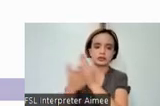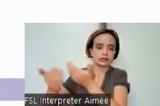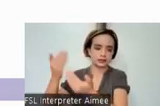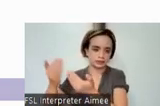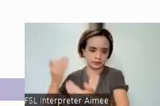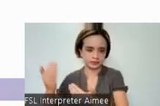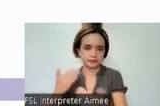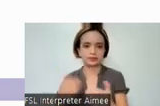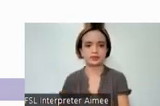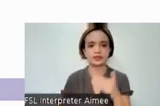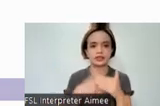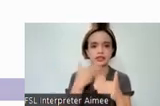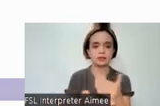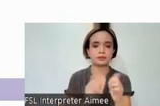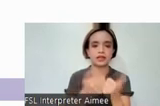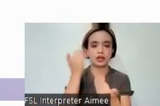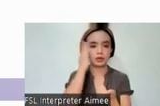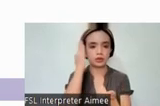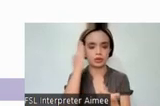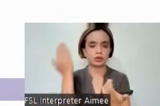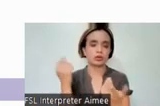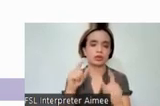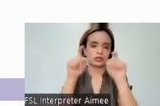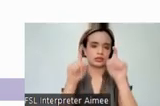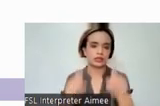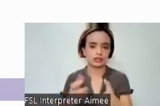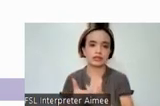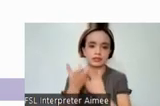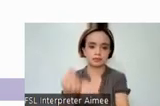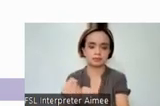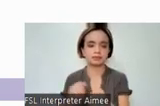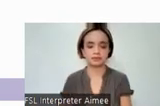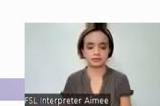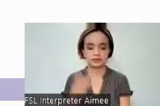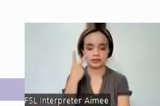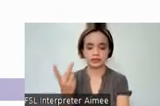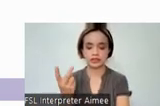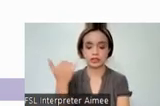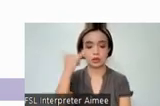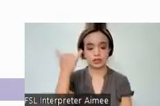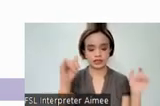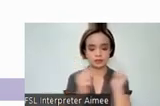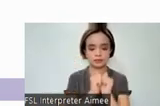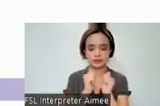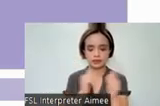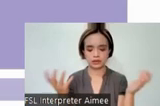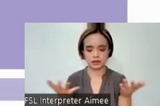looked at indices to determine test reliability. The cells highlighted yellow show which values were